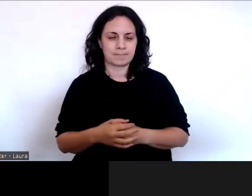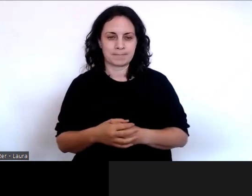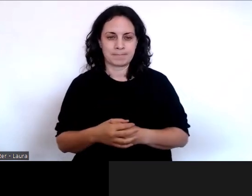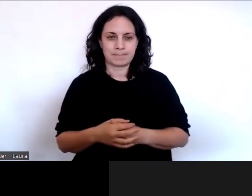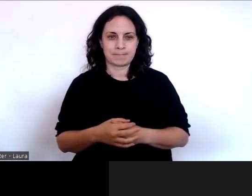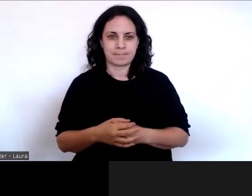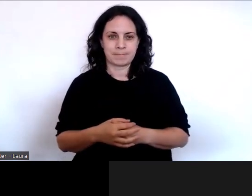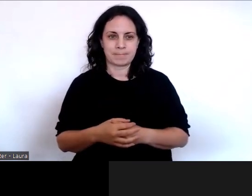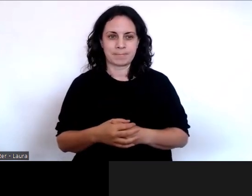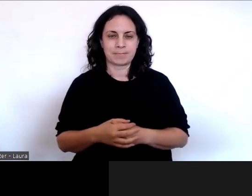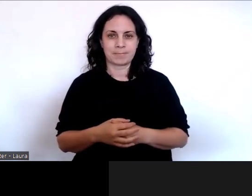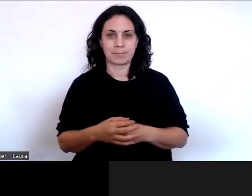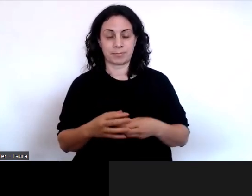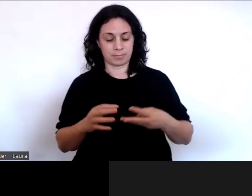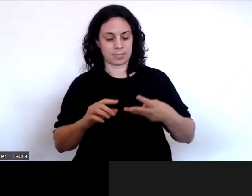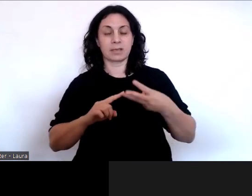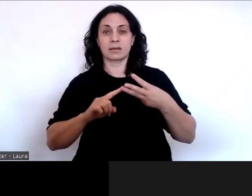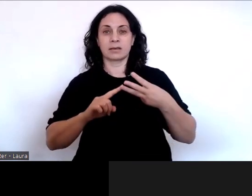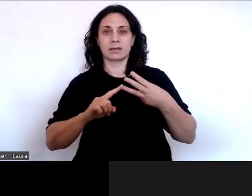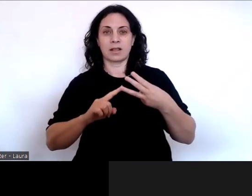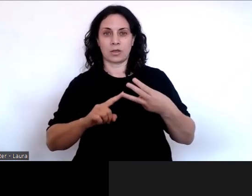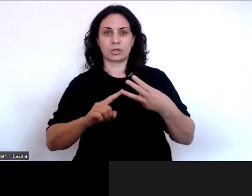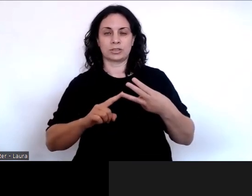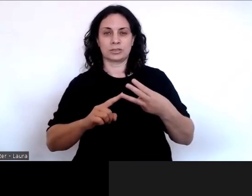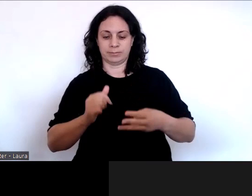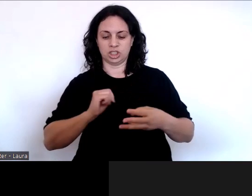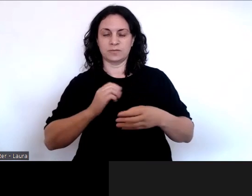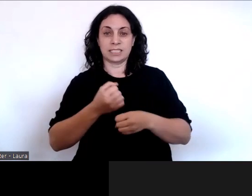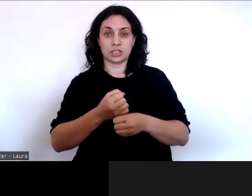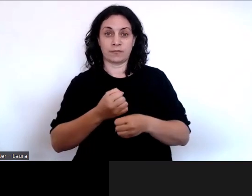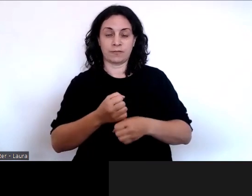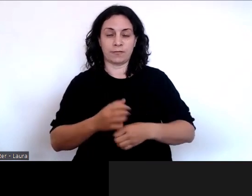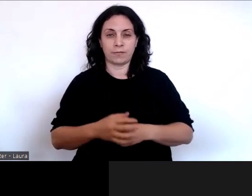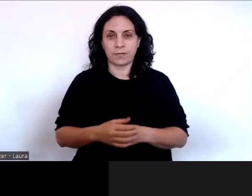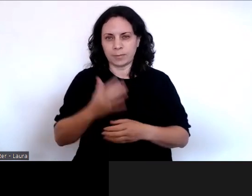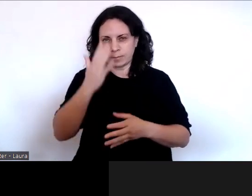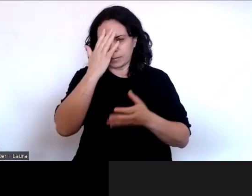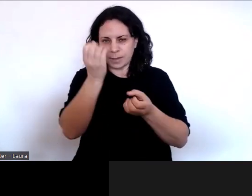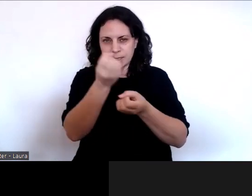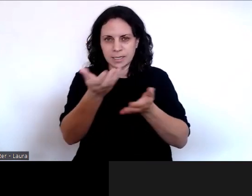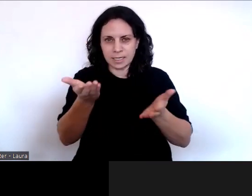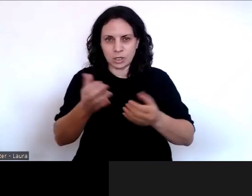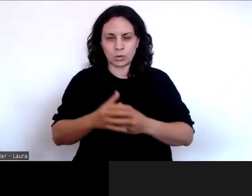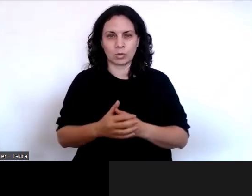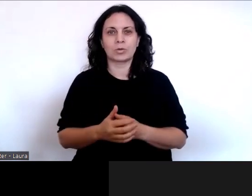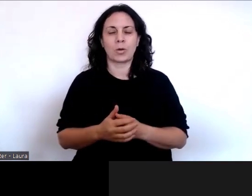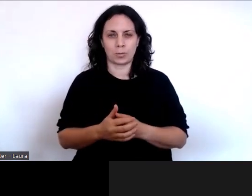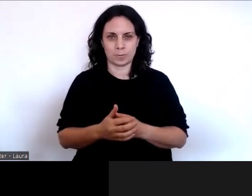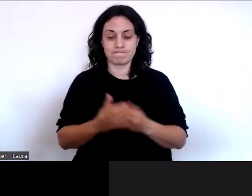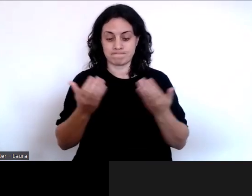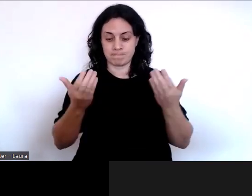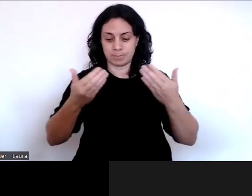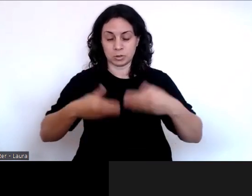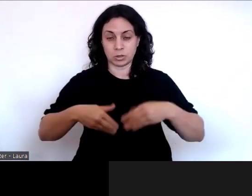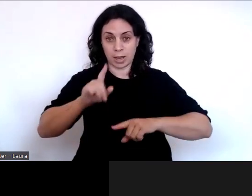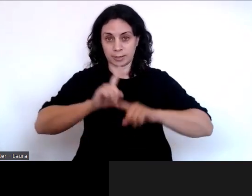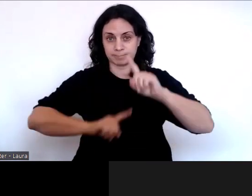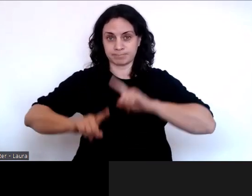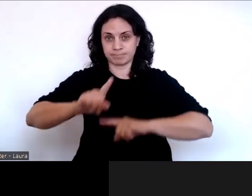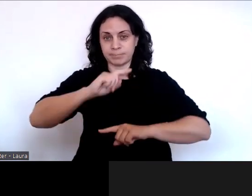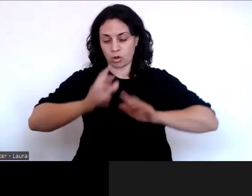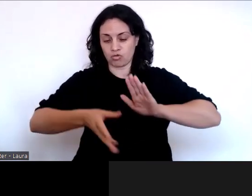The third piece of brief housekeeping is just to let you know that this webinar is being recorded so